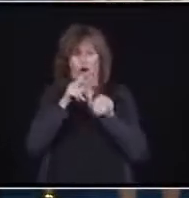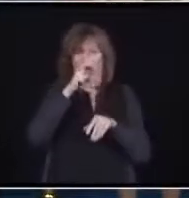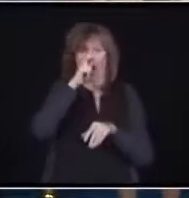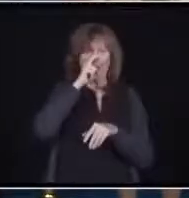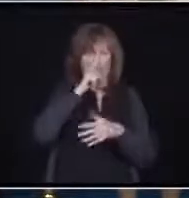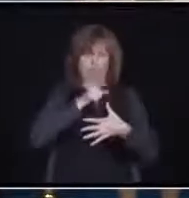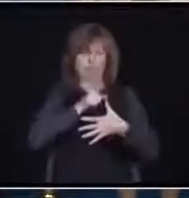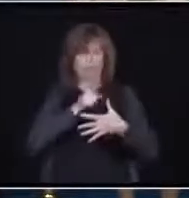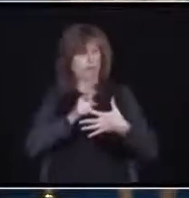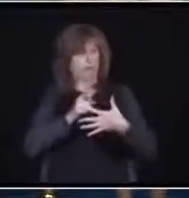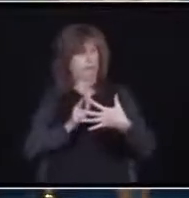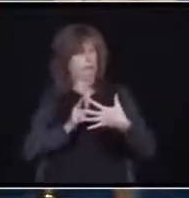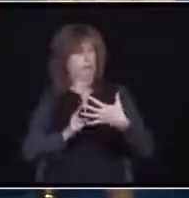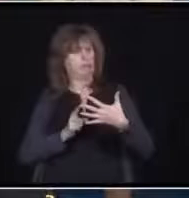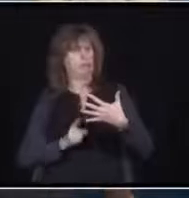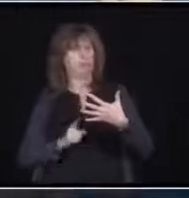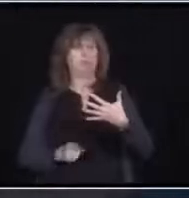as possible.